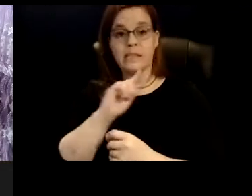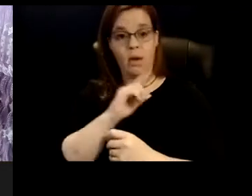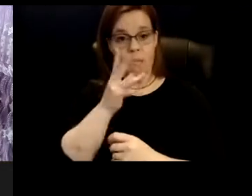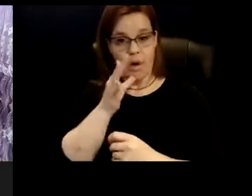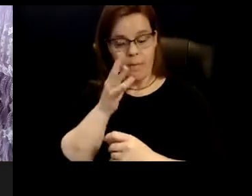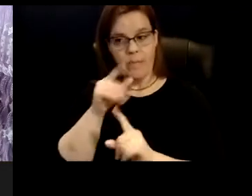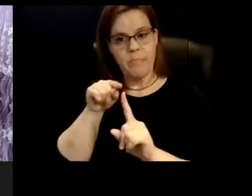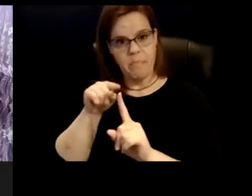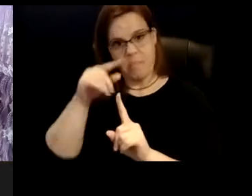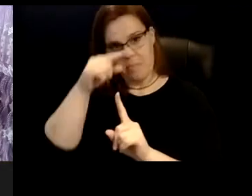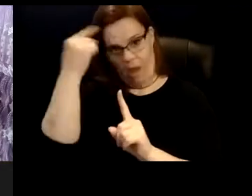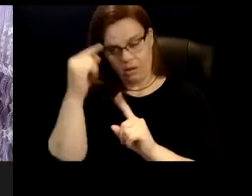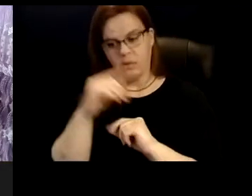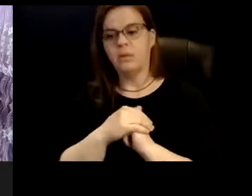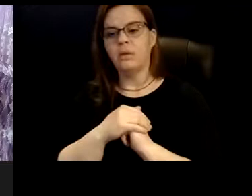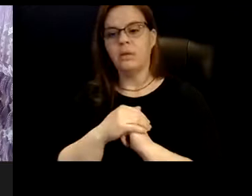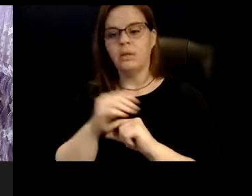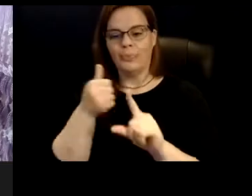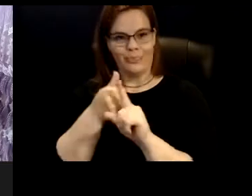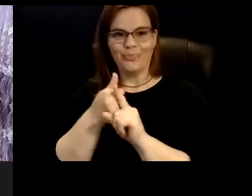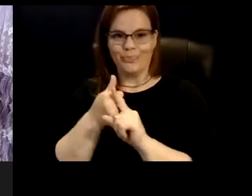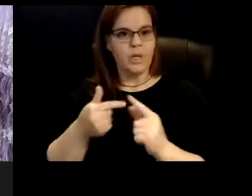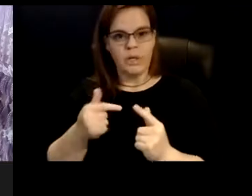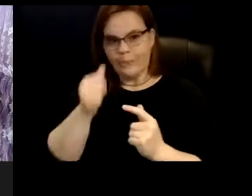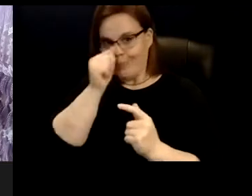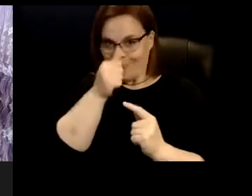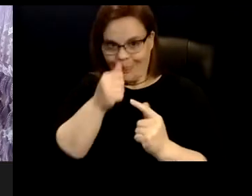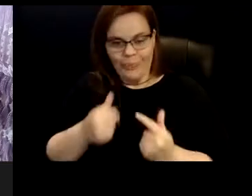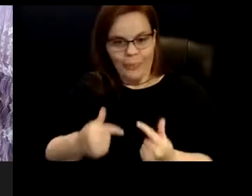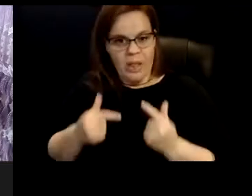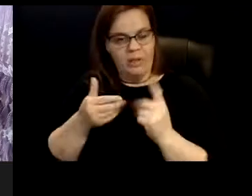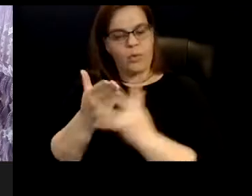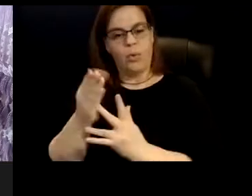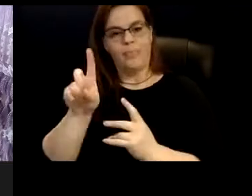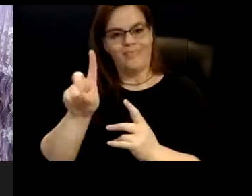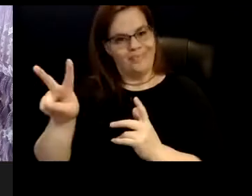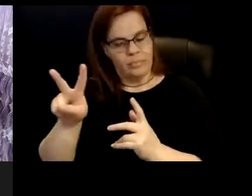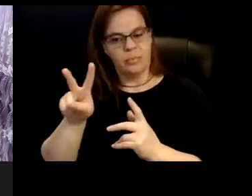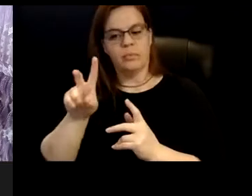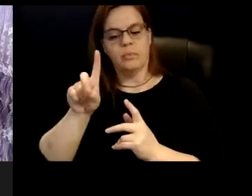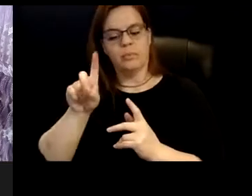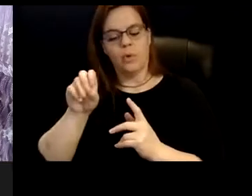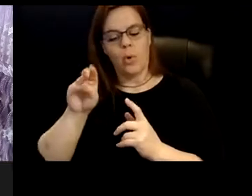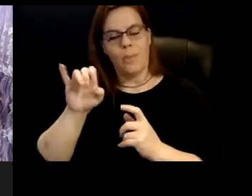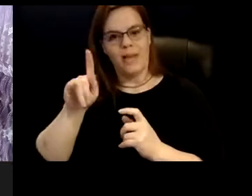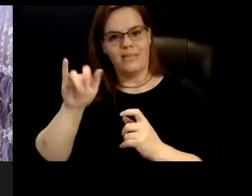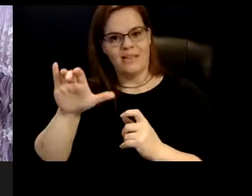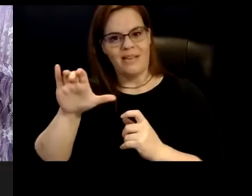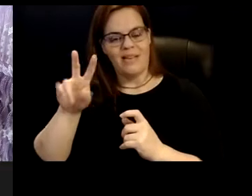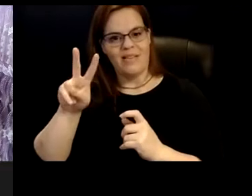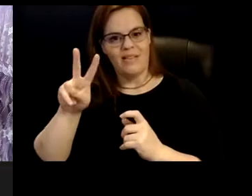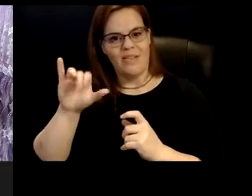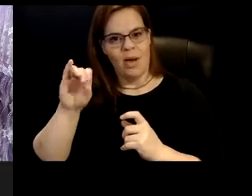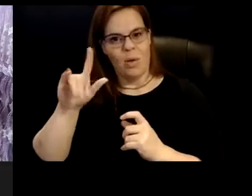and had, uh, was a survivor of domestic violence, uh, was living, you know, below poverty level and raising